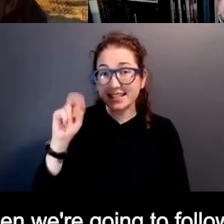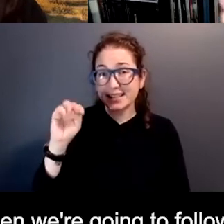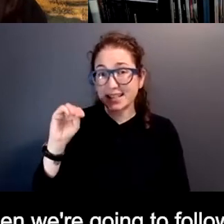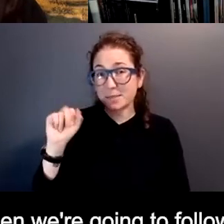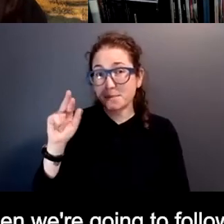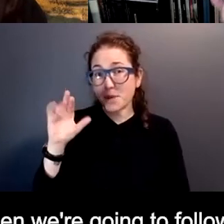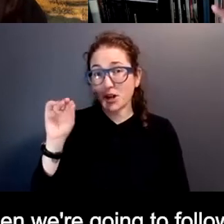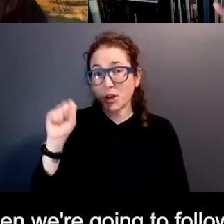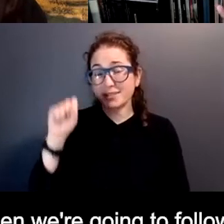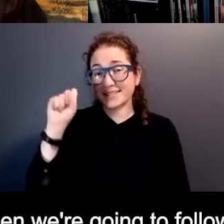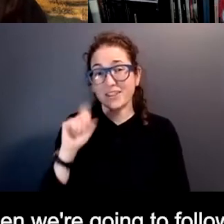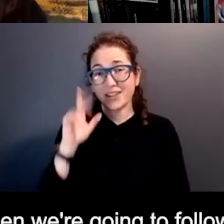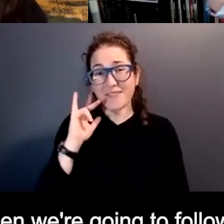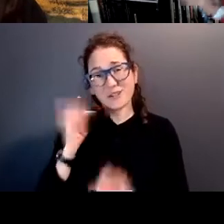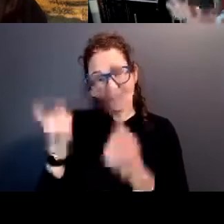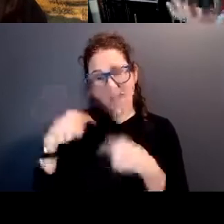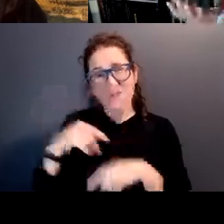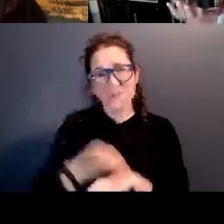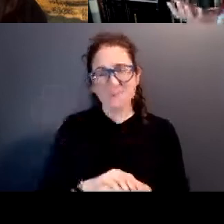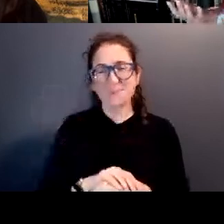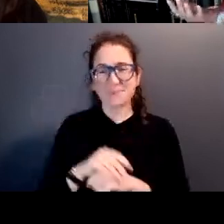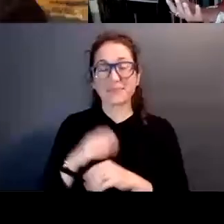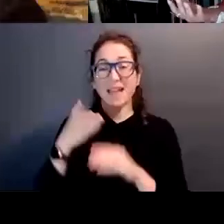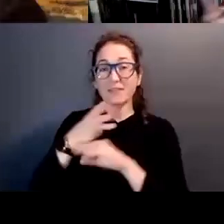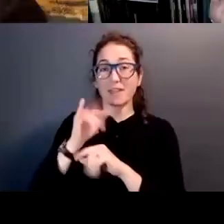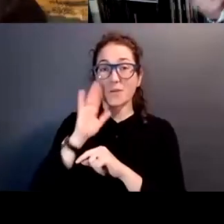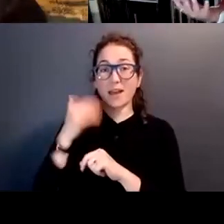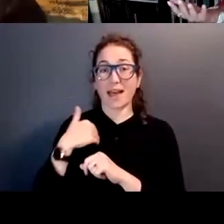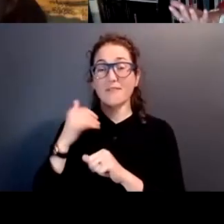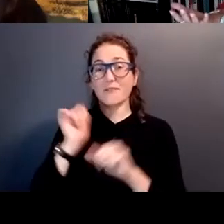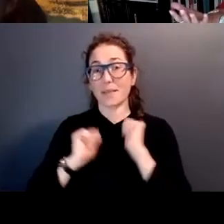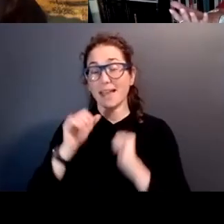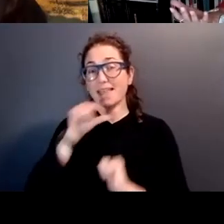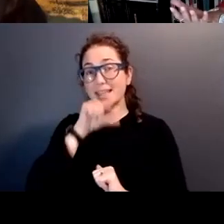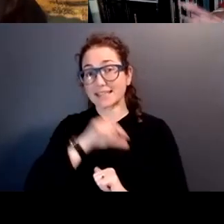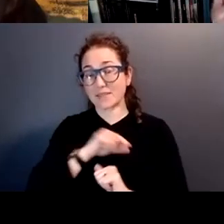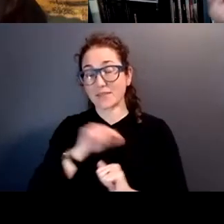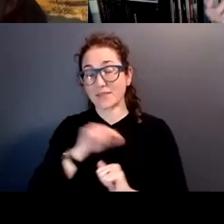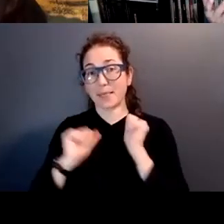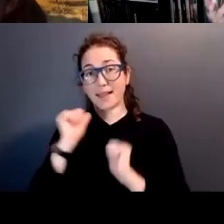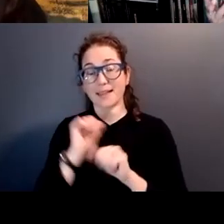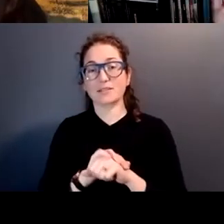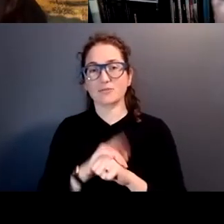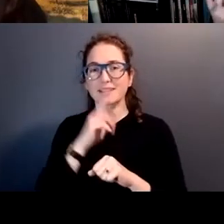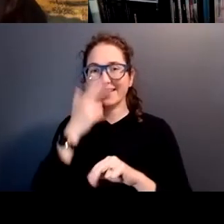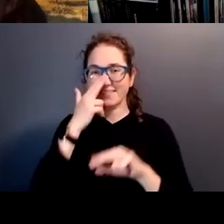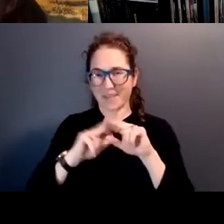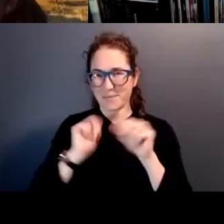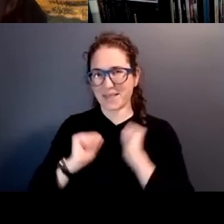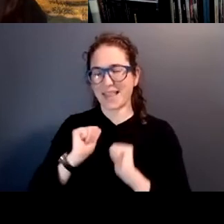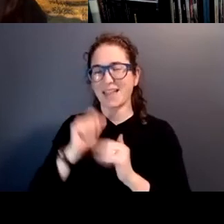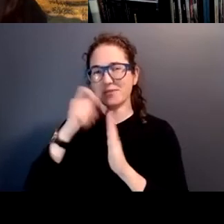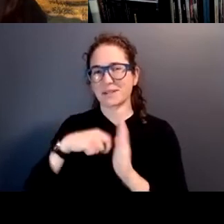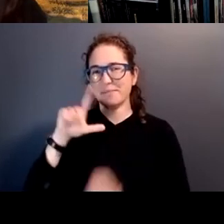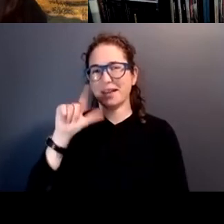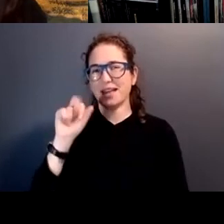California, come on by, and then we're going to follow that up with the play, the Thanksgiving play, which is a very fun play written by Larissa